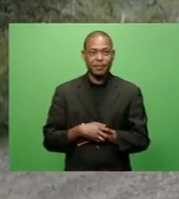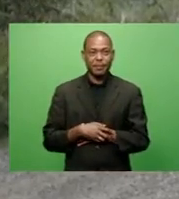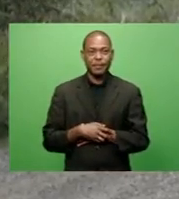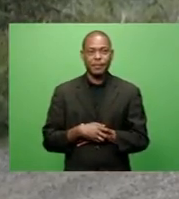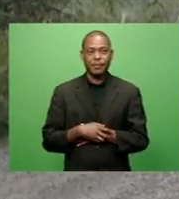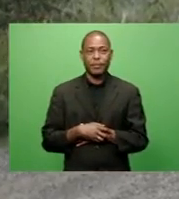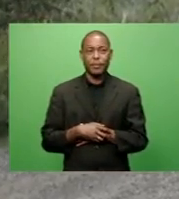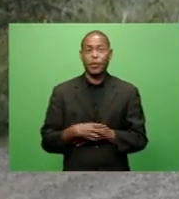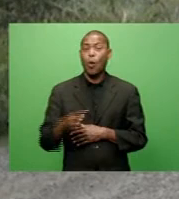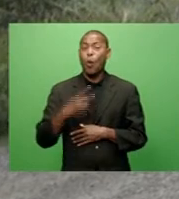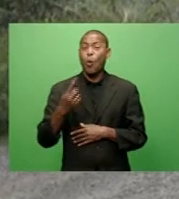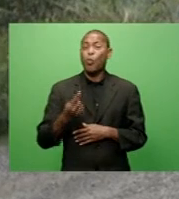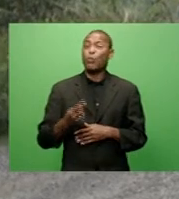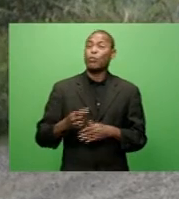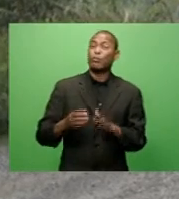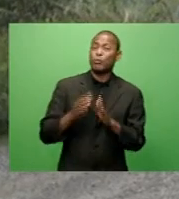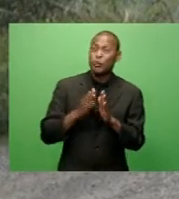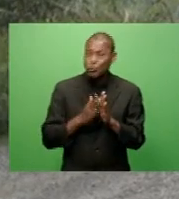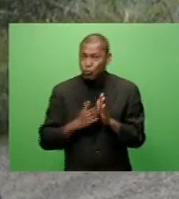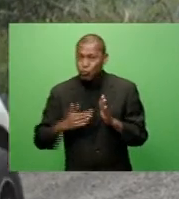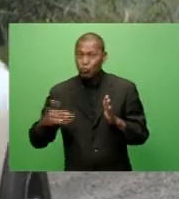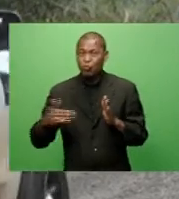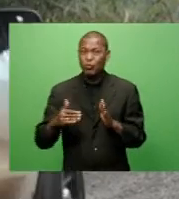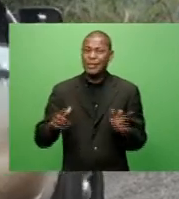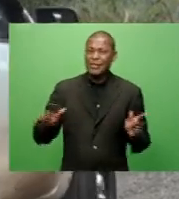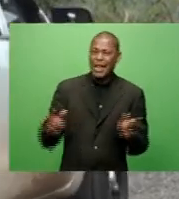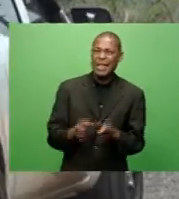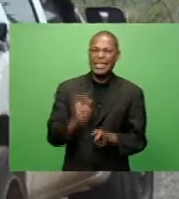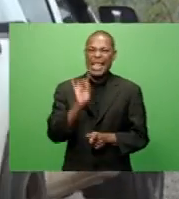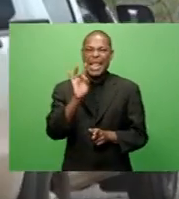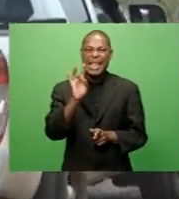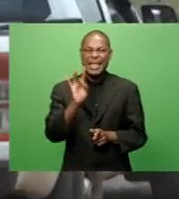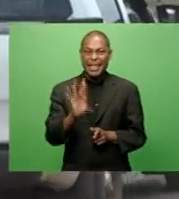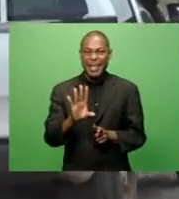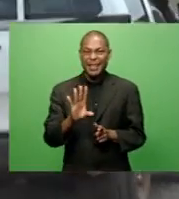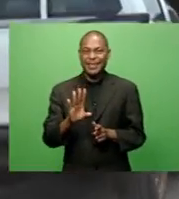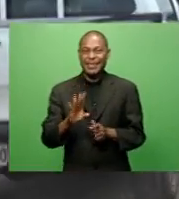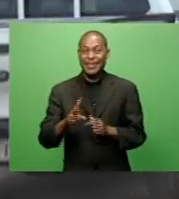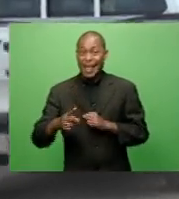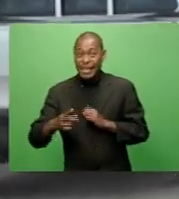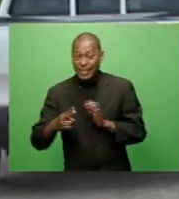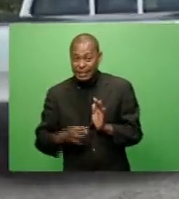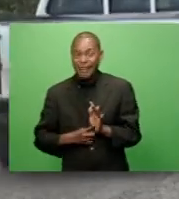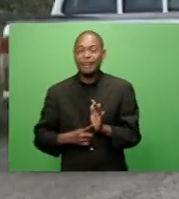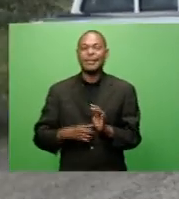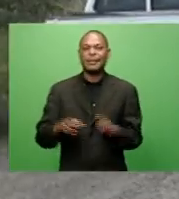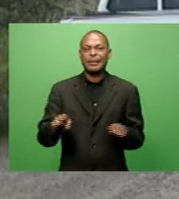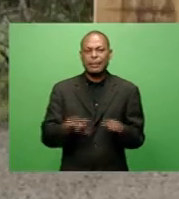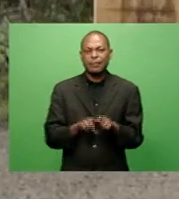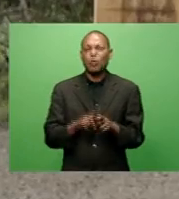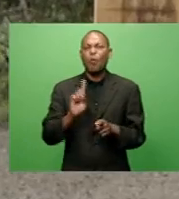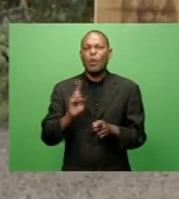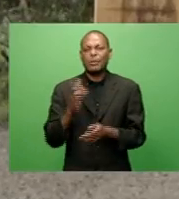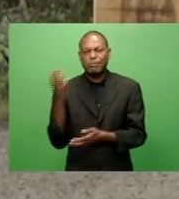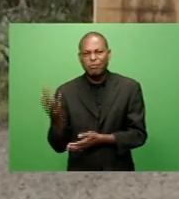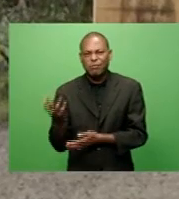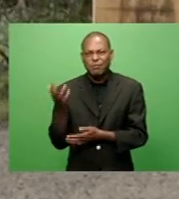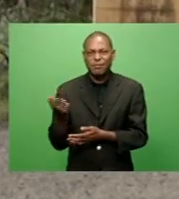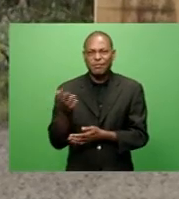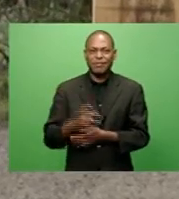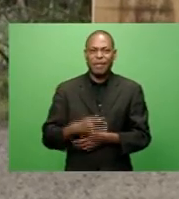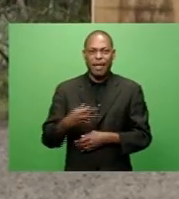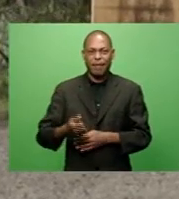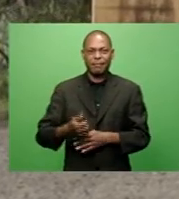than 10 times are allowed to use the Tambia Nanduri Coastal Road, as the bridge at Langere has a weight restriction. Eleanor